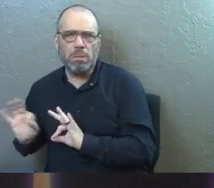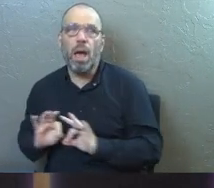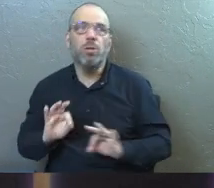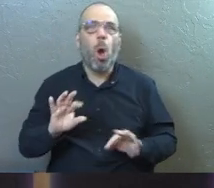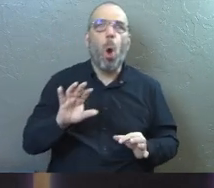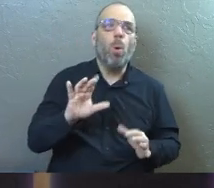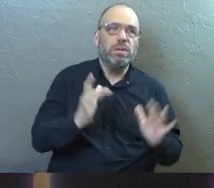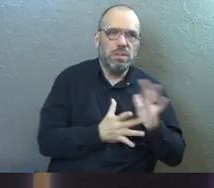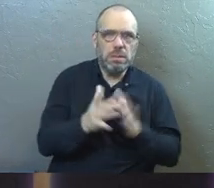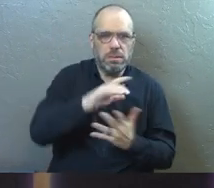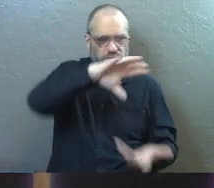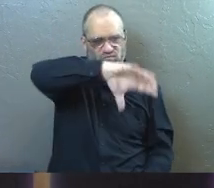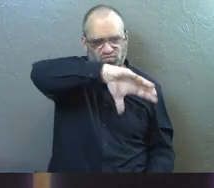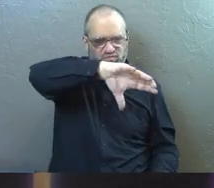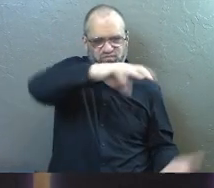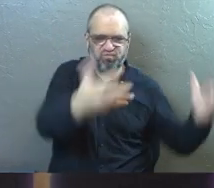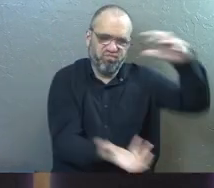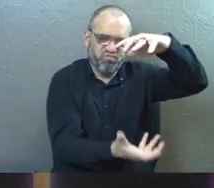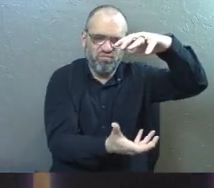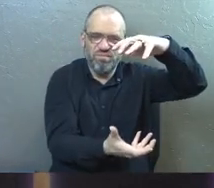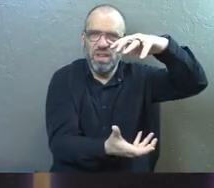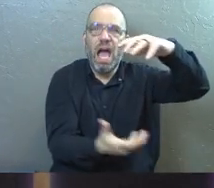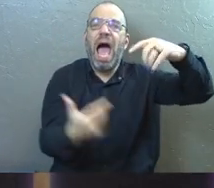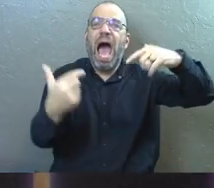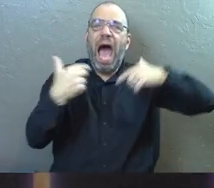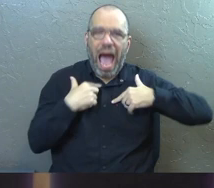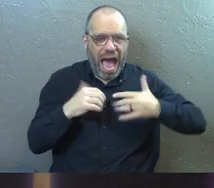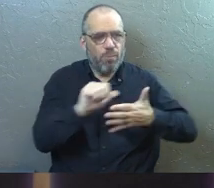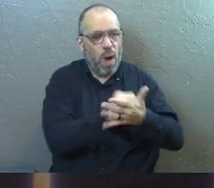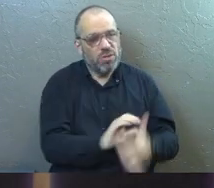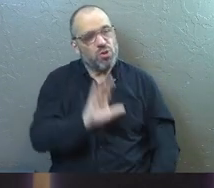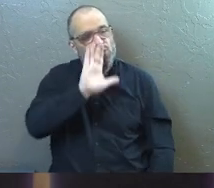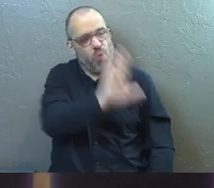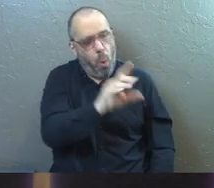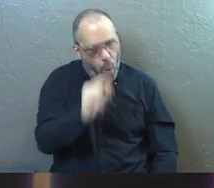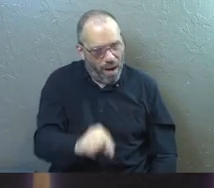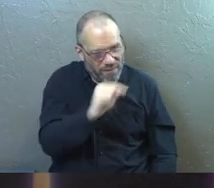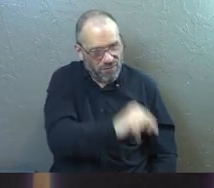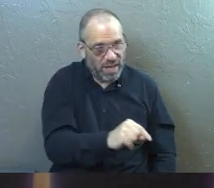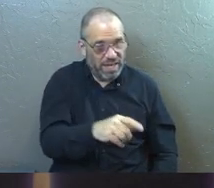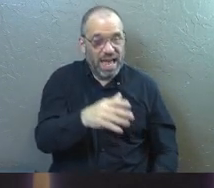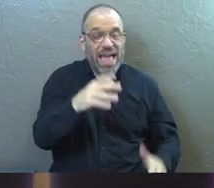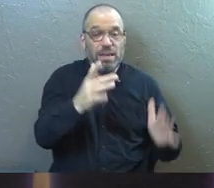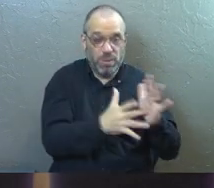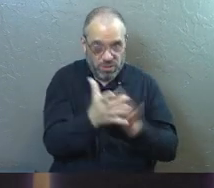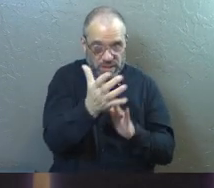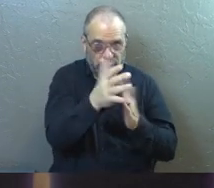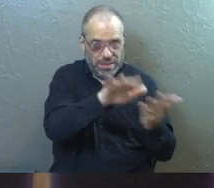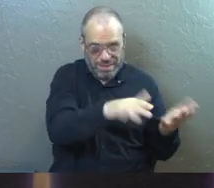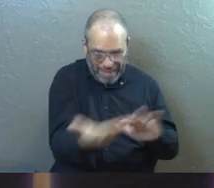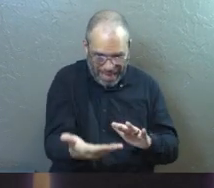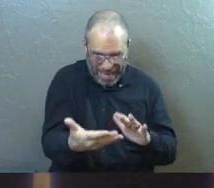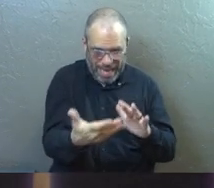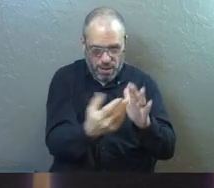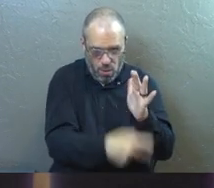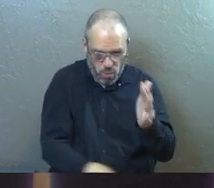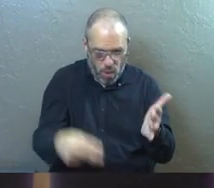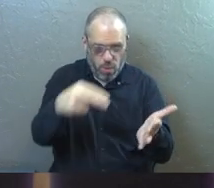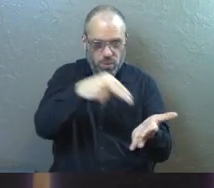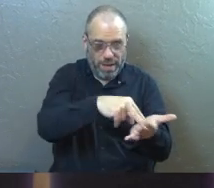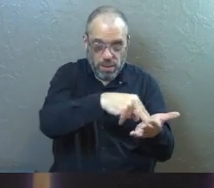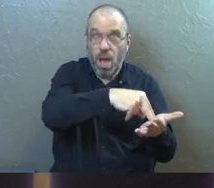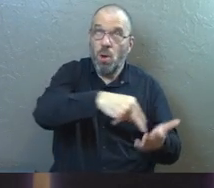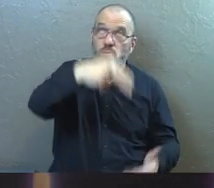Jesus flipped it. He said, I'm washing your feet. And then after he died and rose again, post